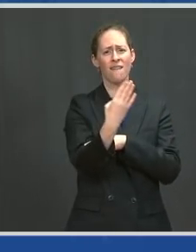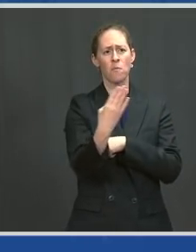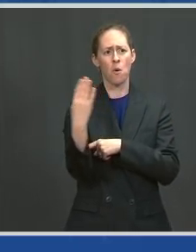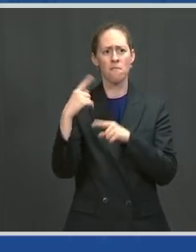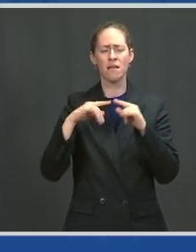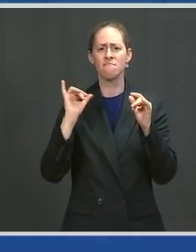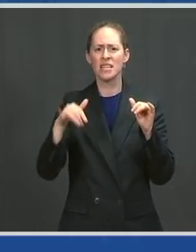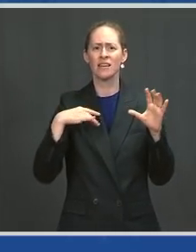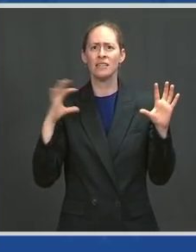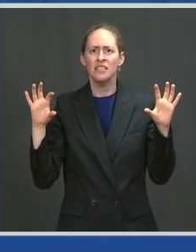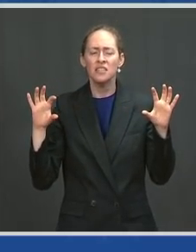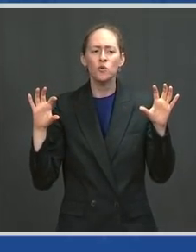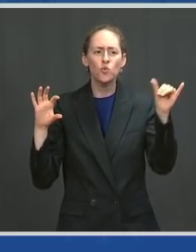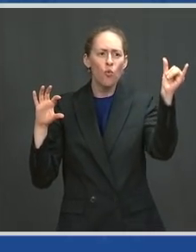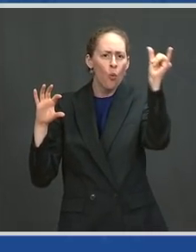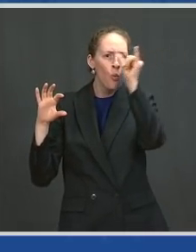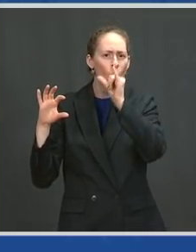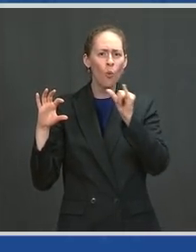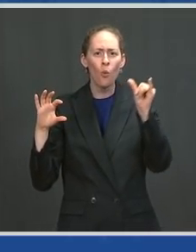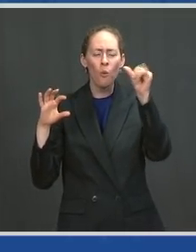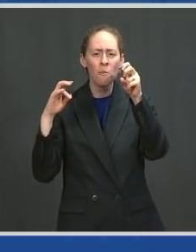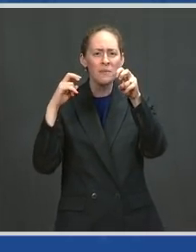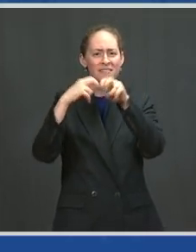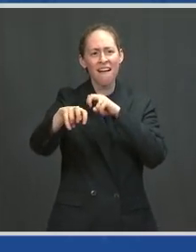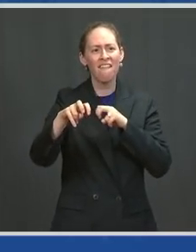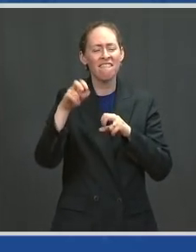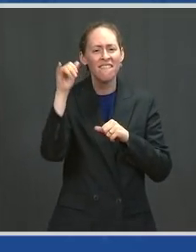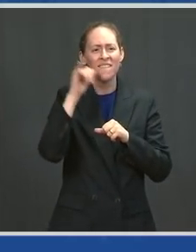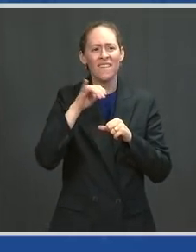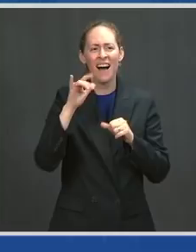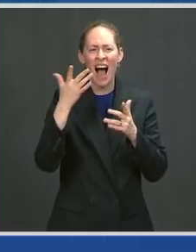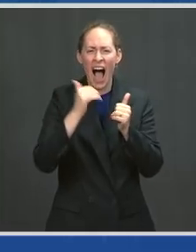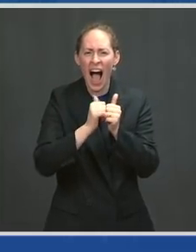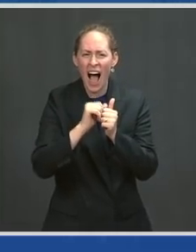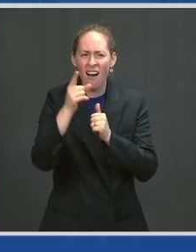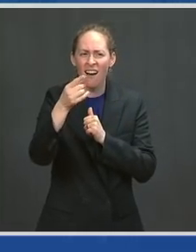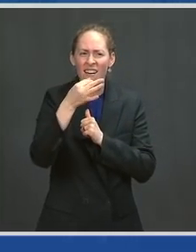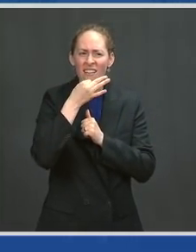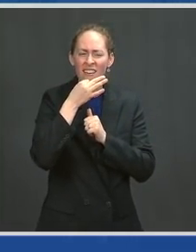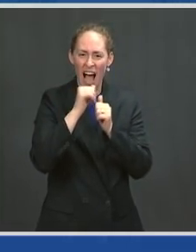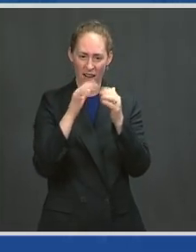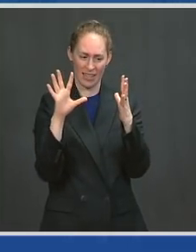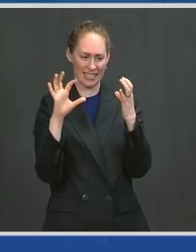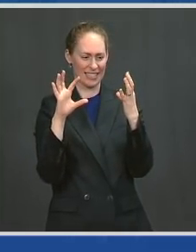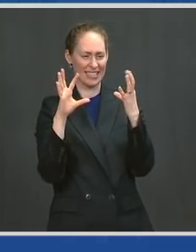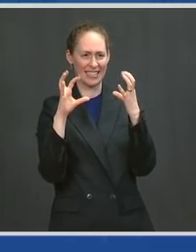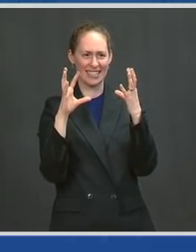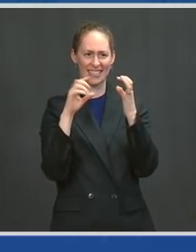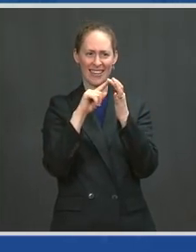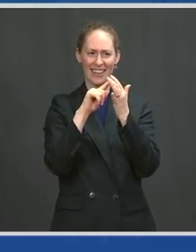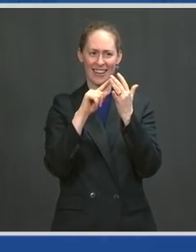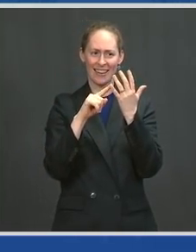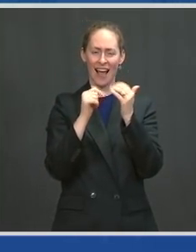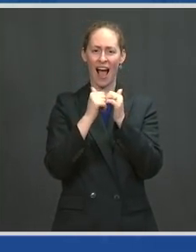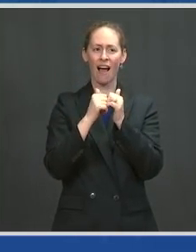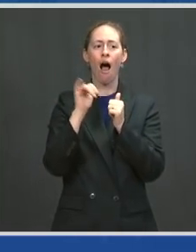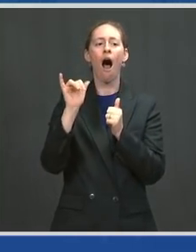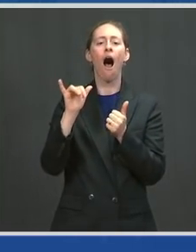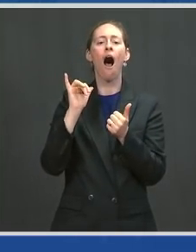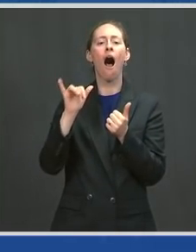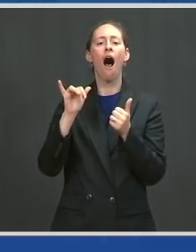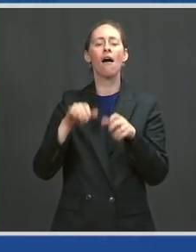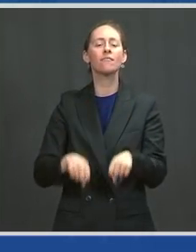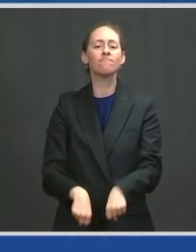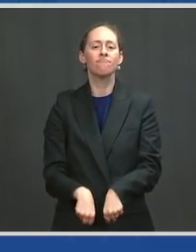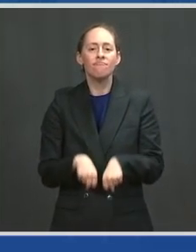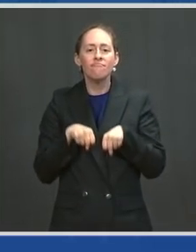your hands, he said, get a kettlebell, a light one, and just put it under your fingers and work it that way. Tonight, I'm trying.